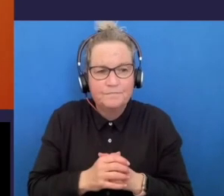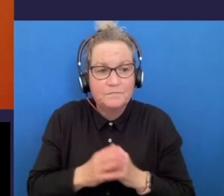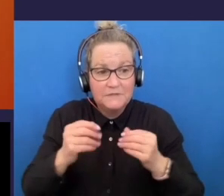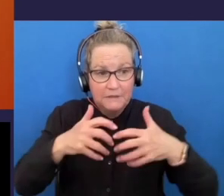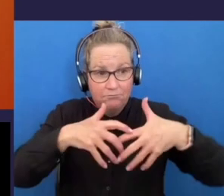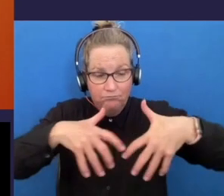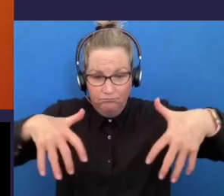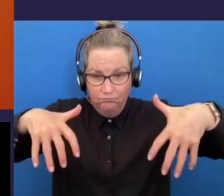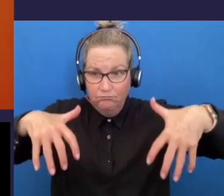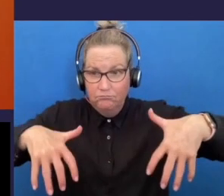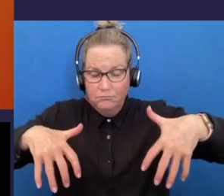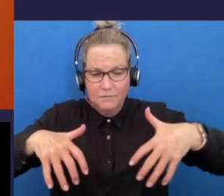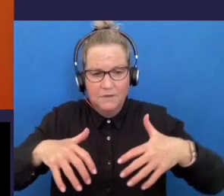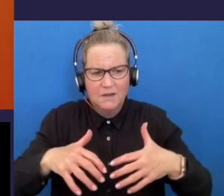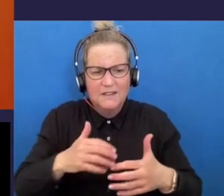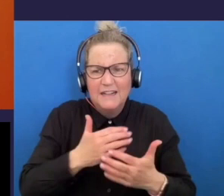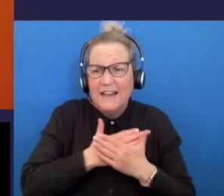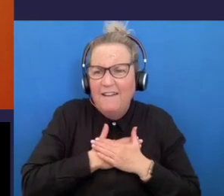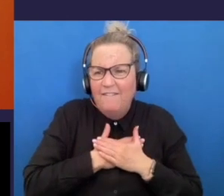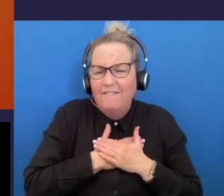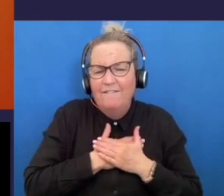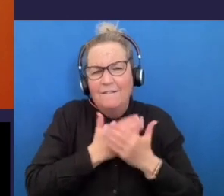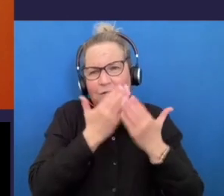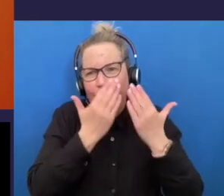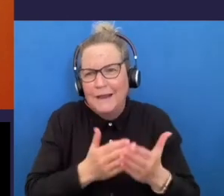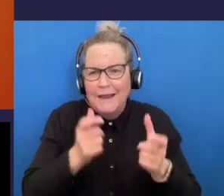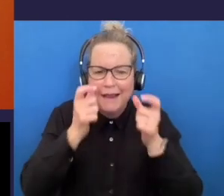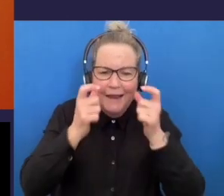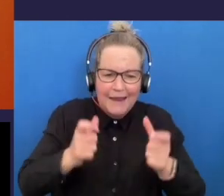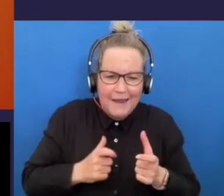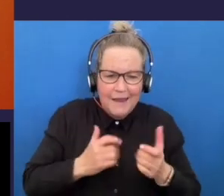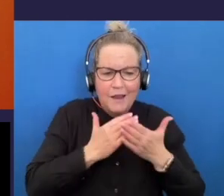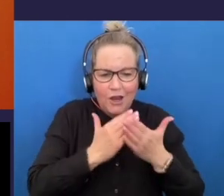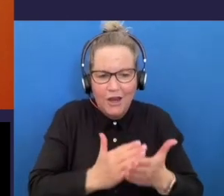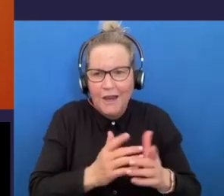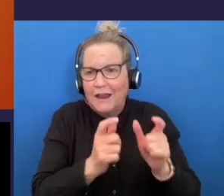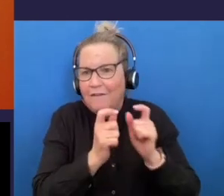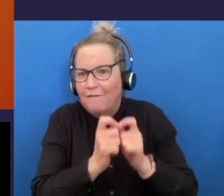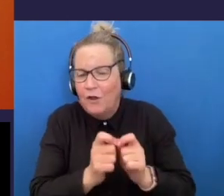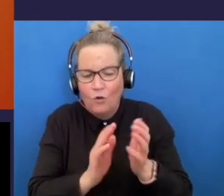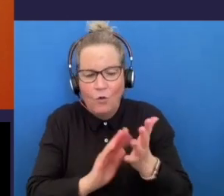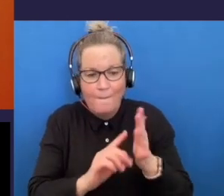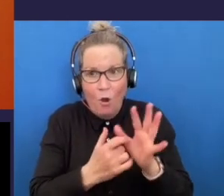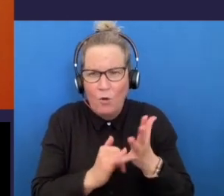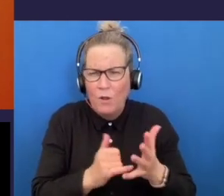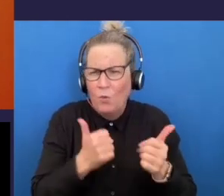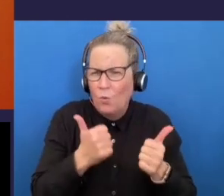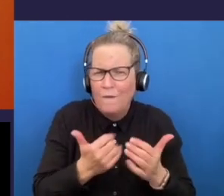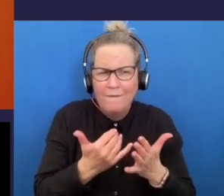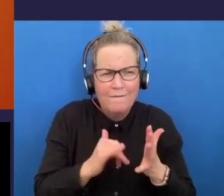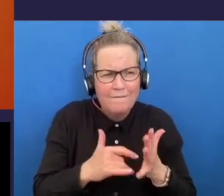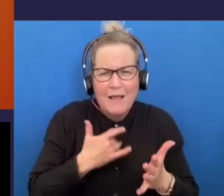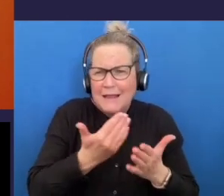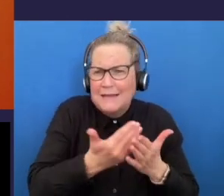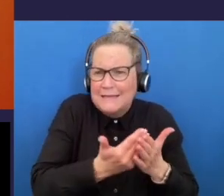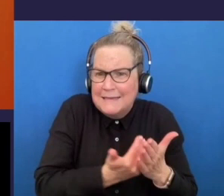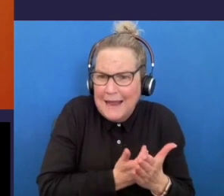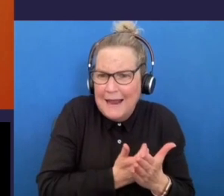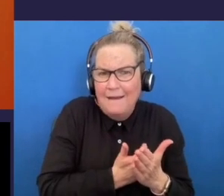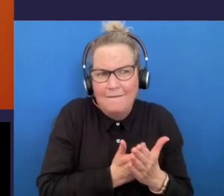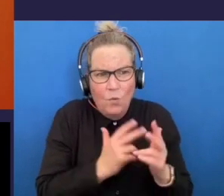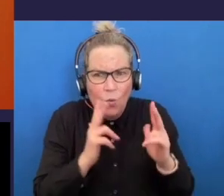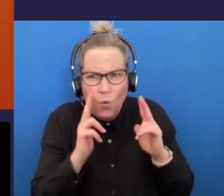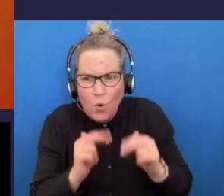nutrients like love respect caring sharing values morals security shelter nurturing